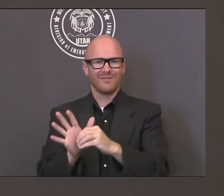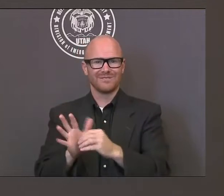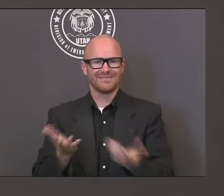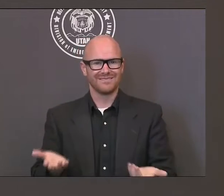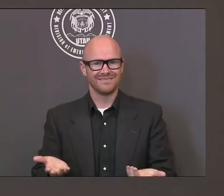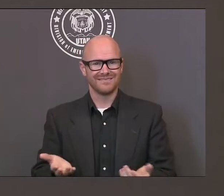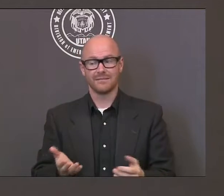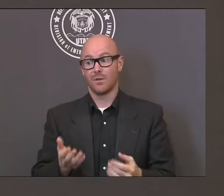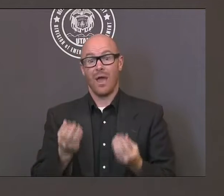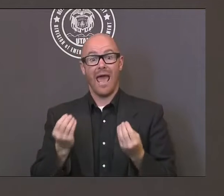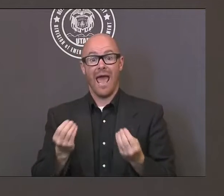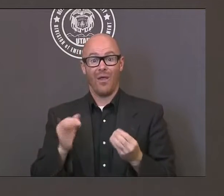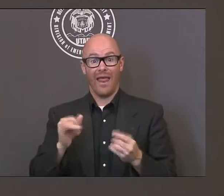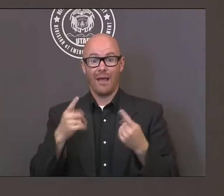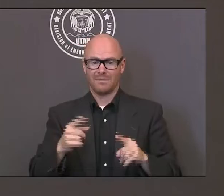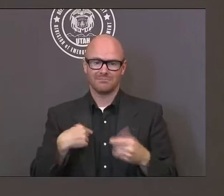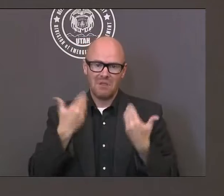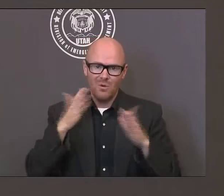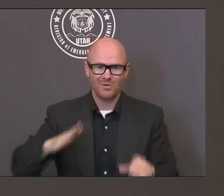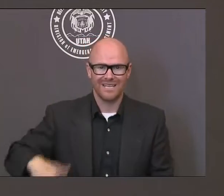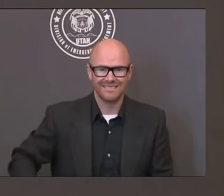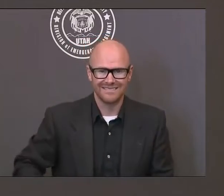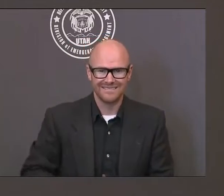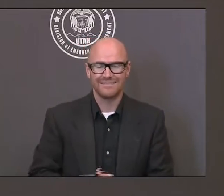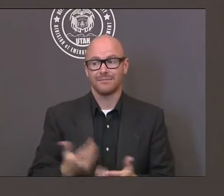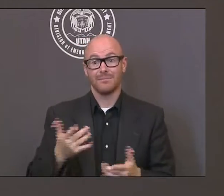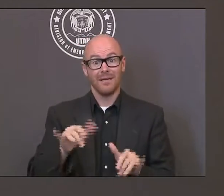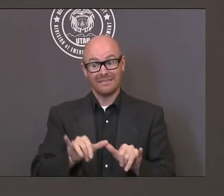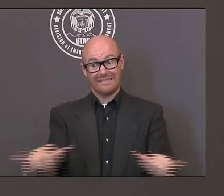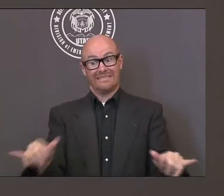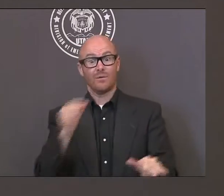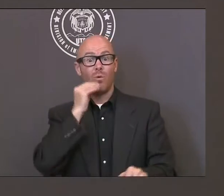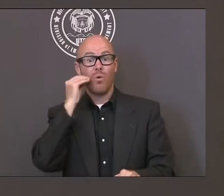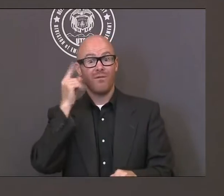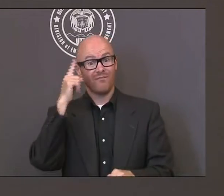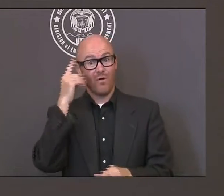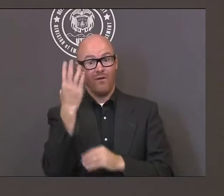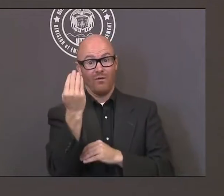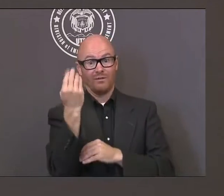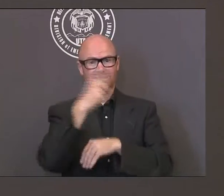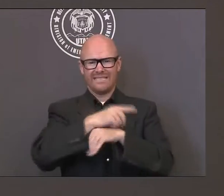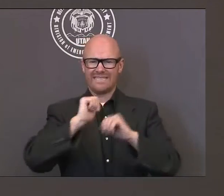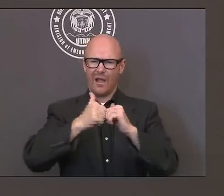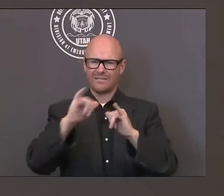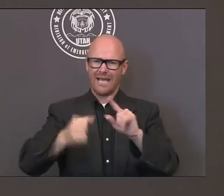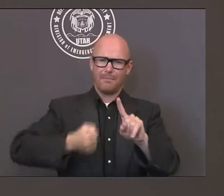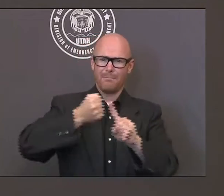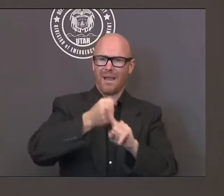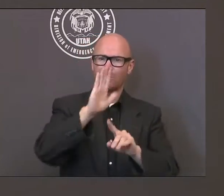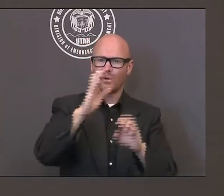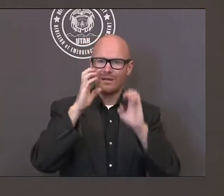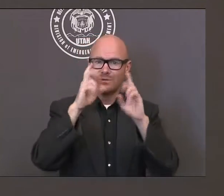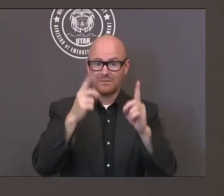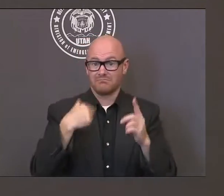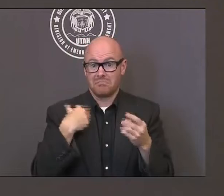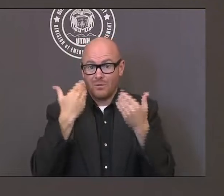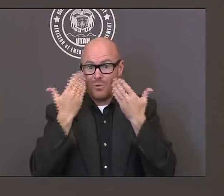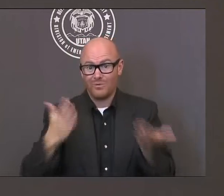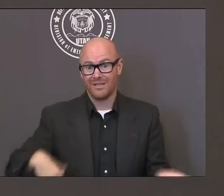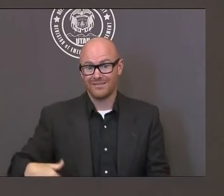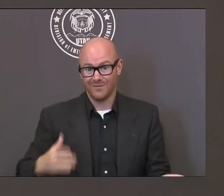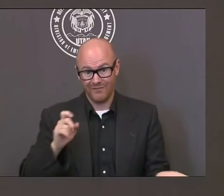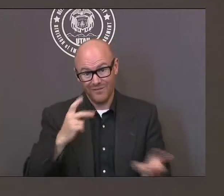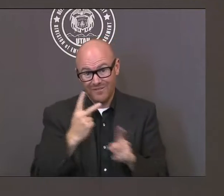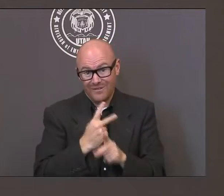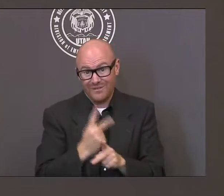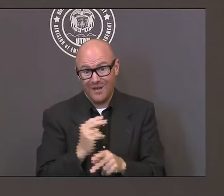and and how um quarantine at home for 14 days impacts the flow of in-person education and we'll also learn a lot